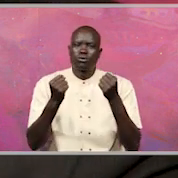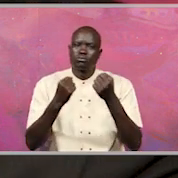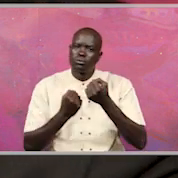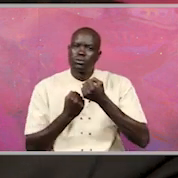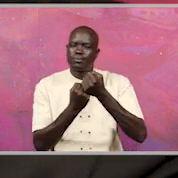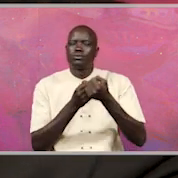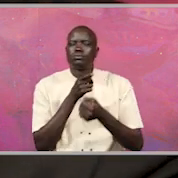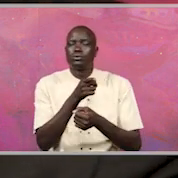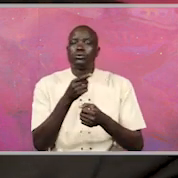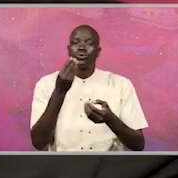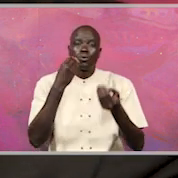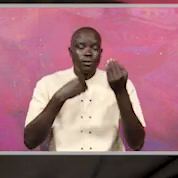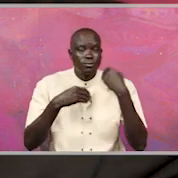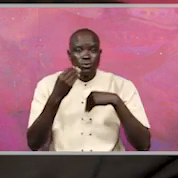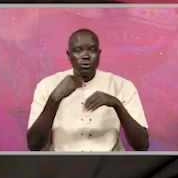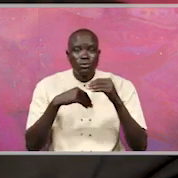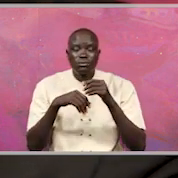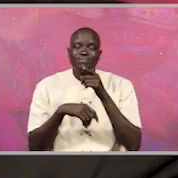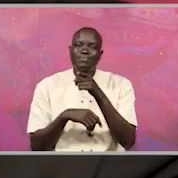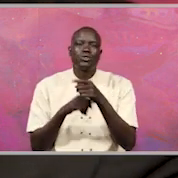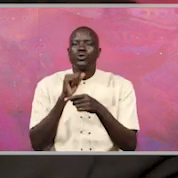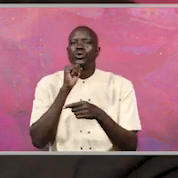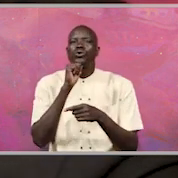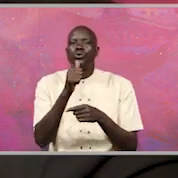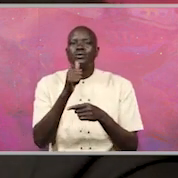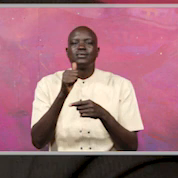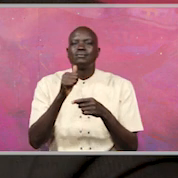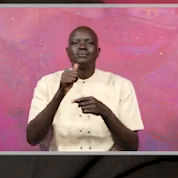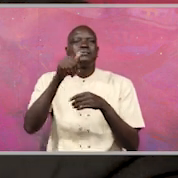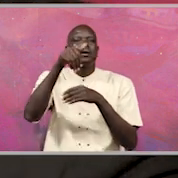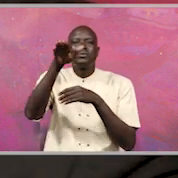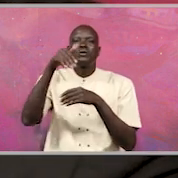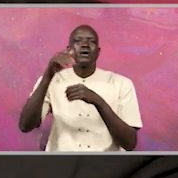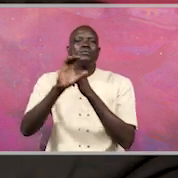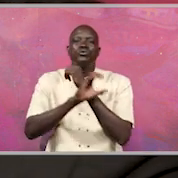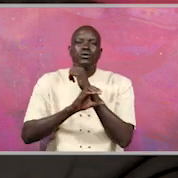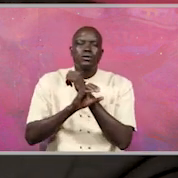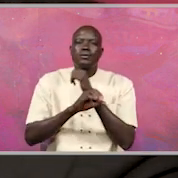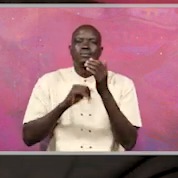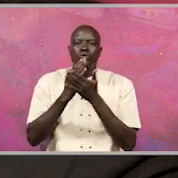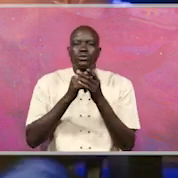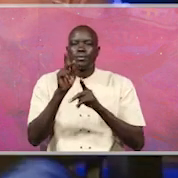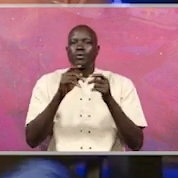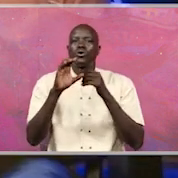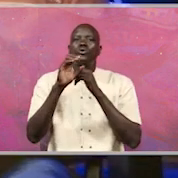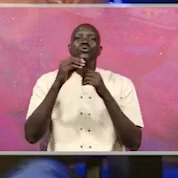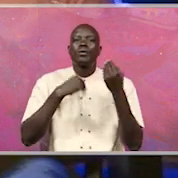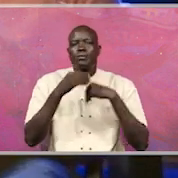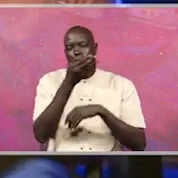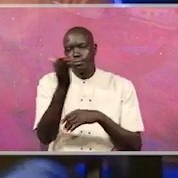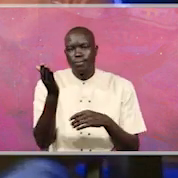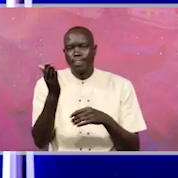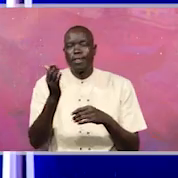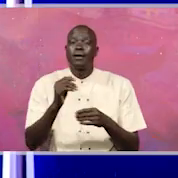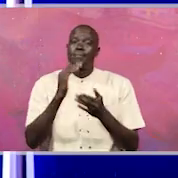corruption is not in the country because of the corrupt. Because of those